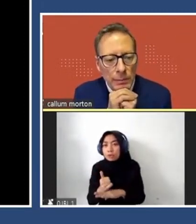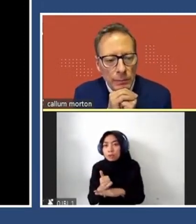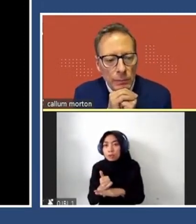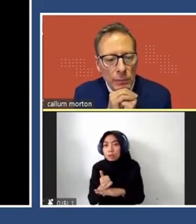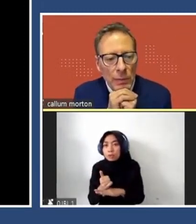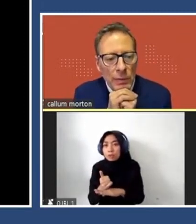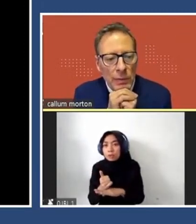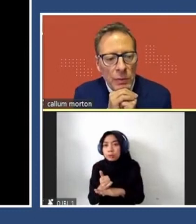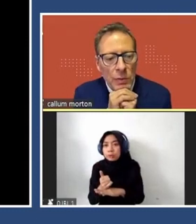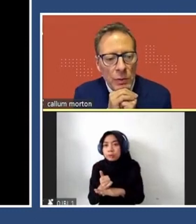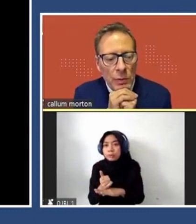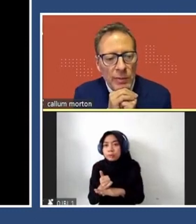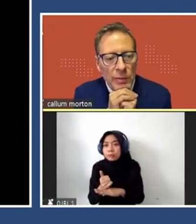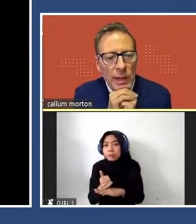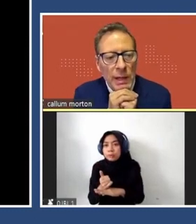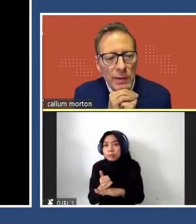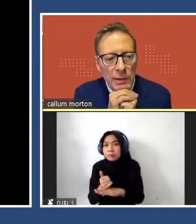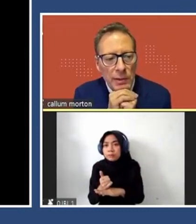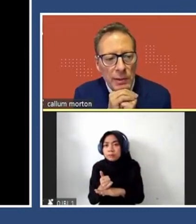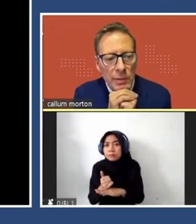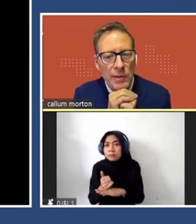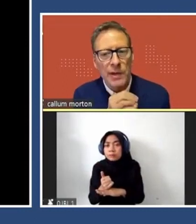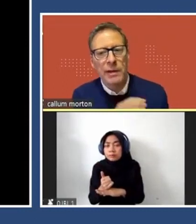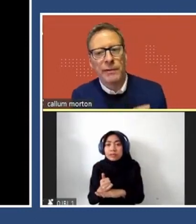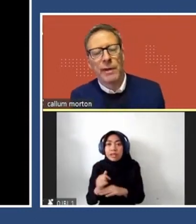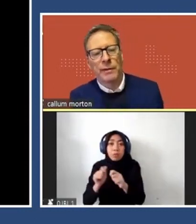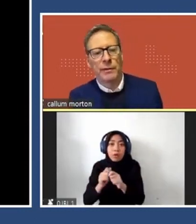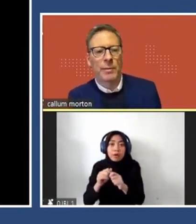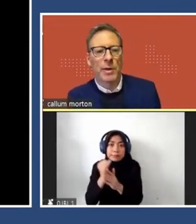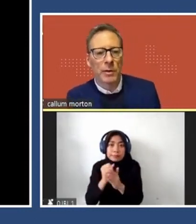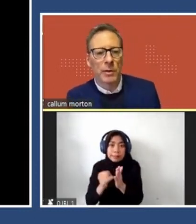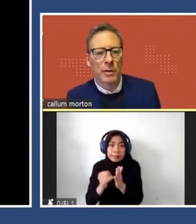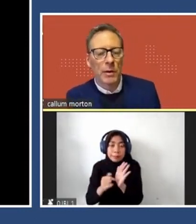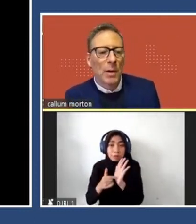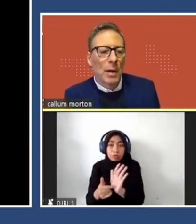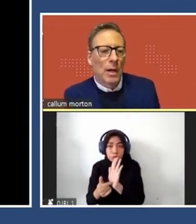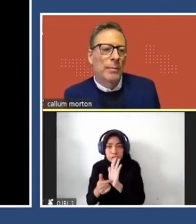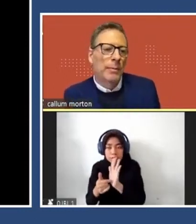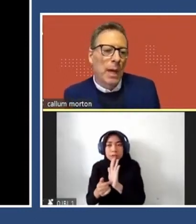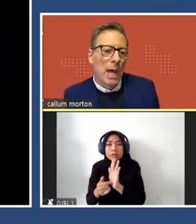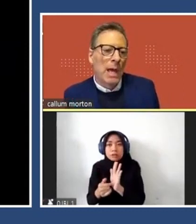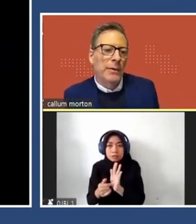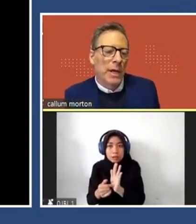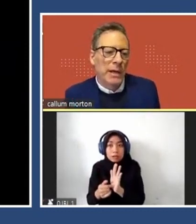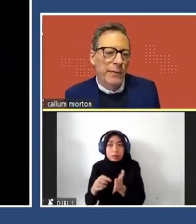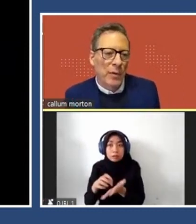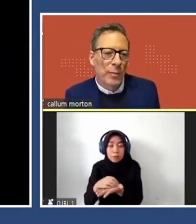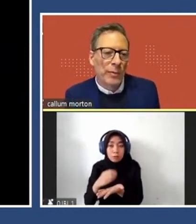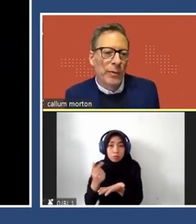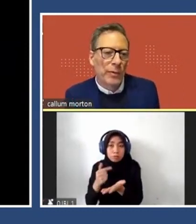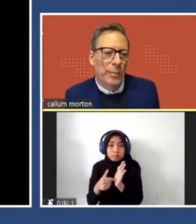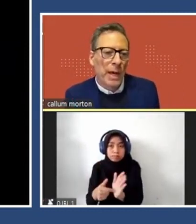he, um, was on the new Geelong performing arts center. So it was a state funded commission. Um, and